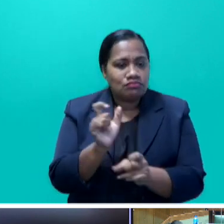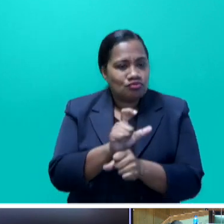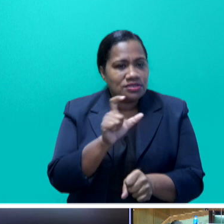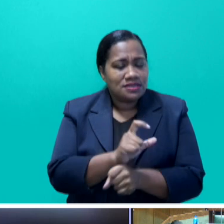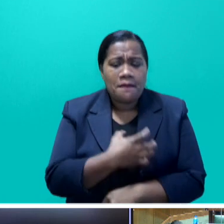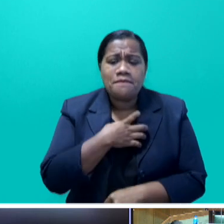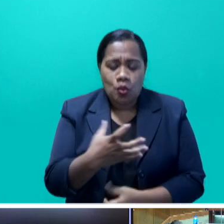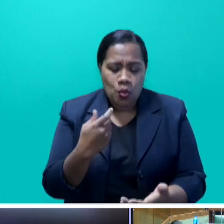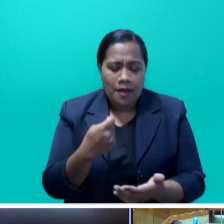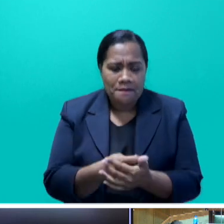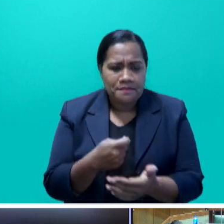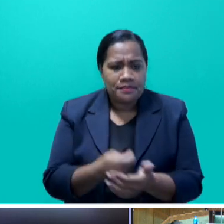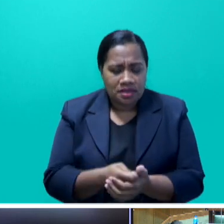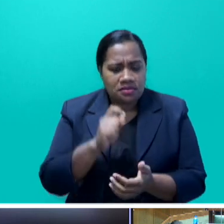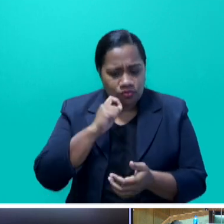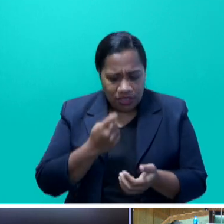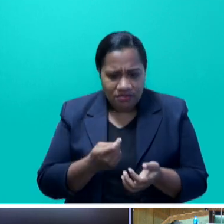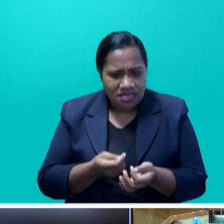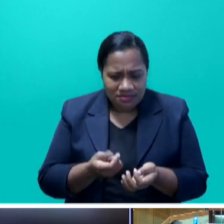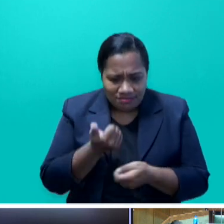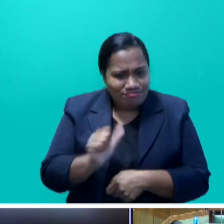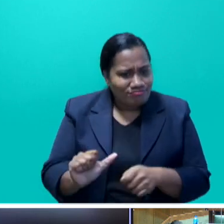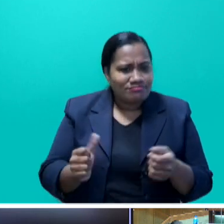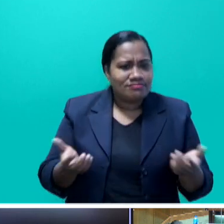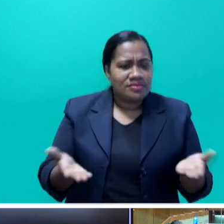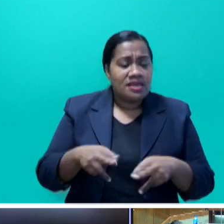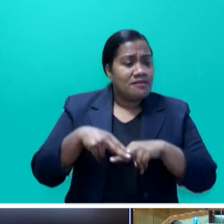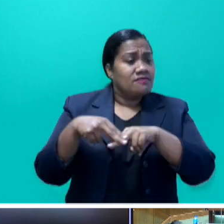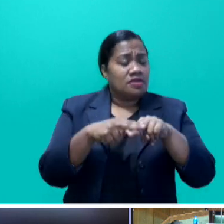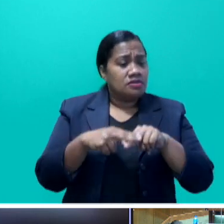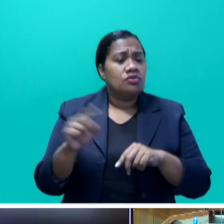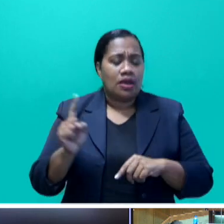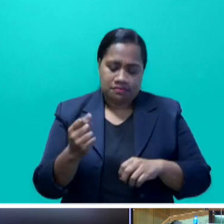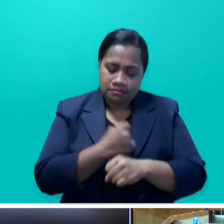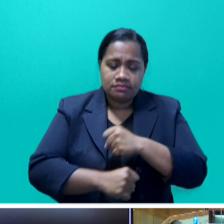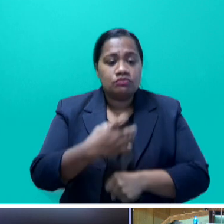circulation. And Fiji, overall, becomes more prosperous.